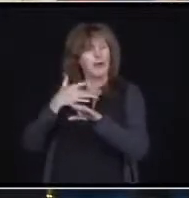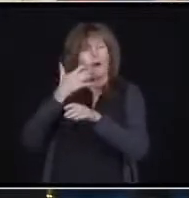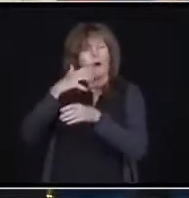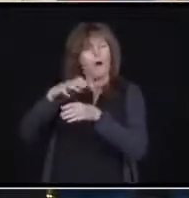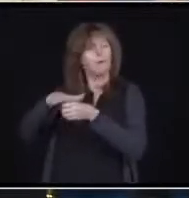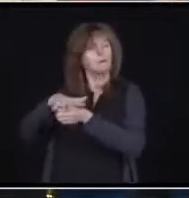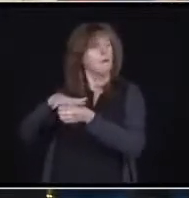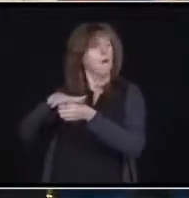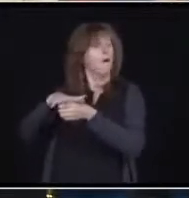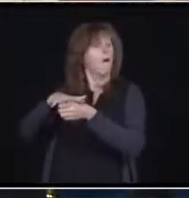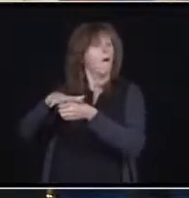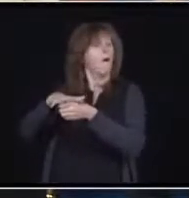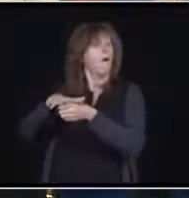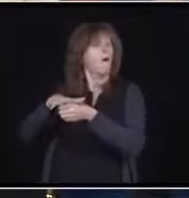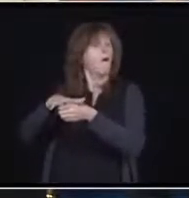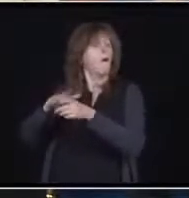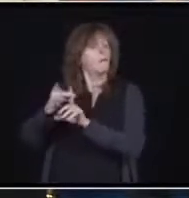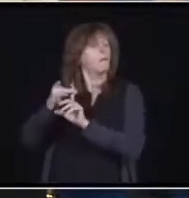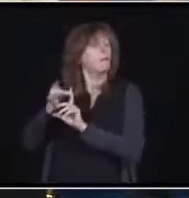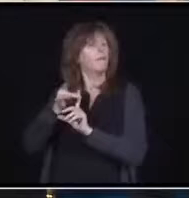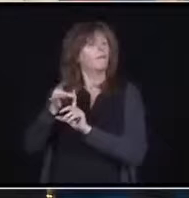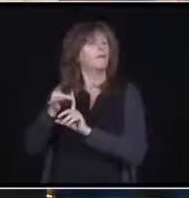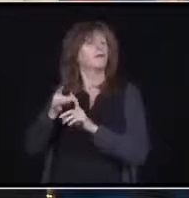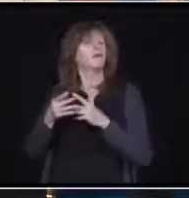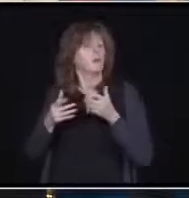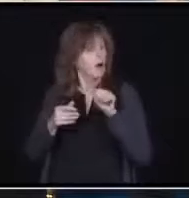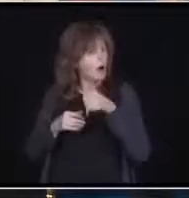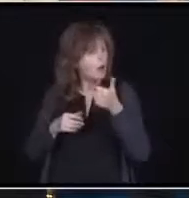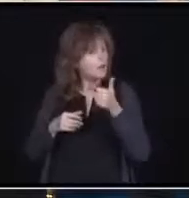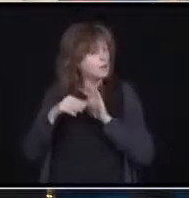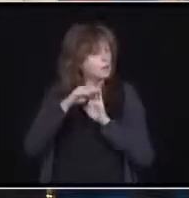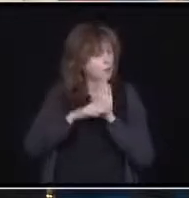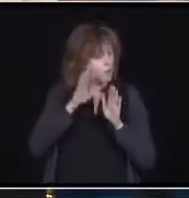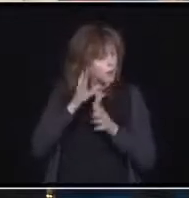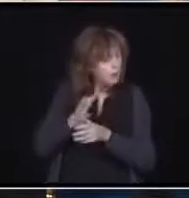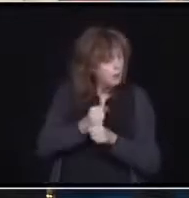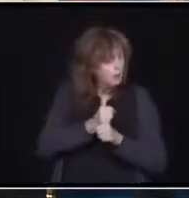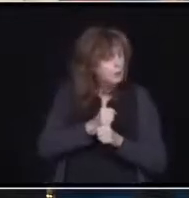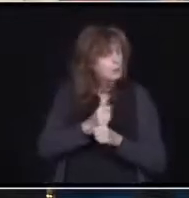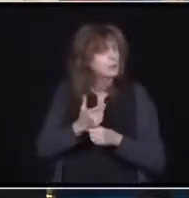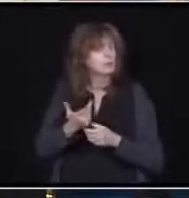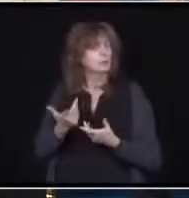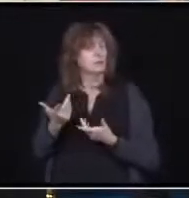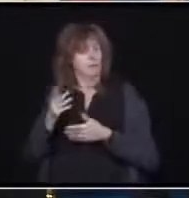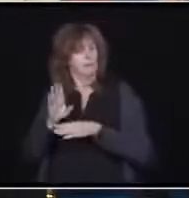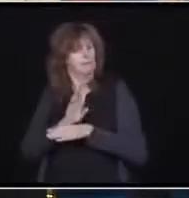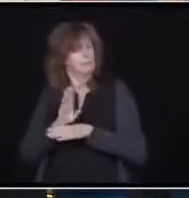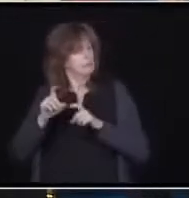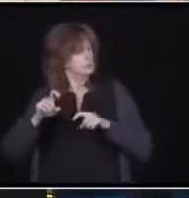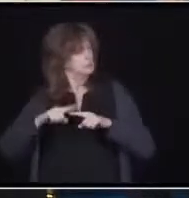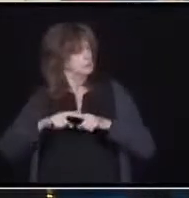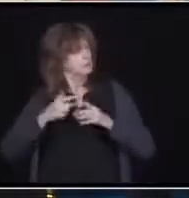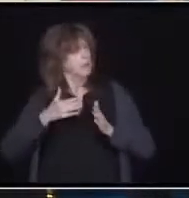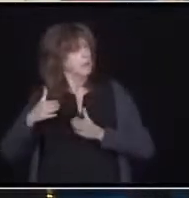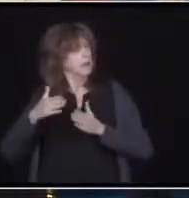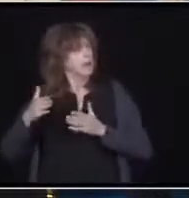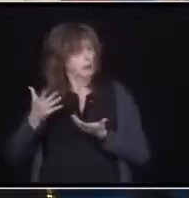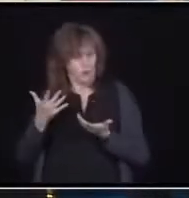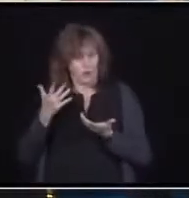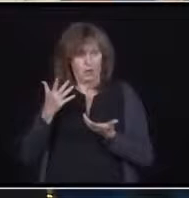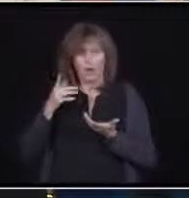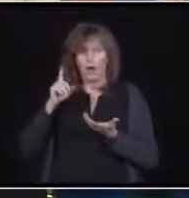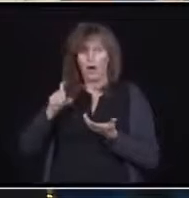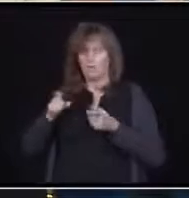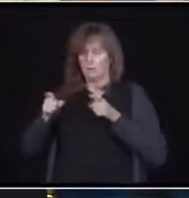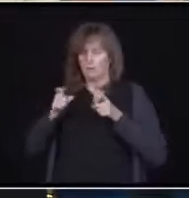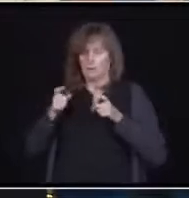measures are you going to take? Because surely these businesses need to need a heads up if they're going to be facing additional restrictions from the government.